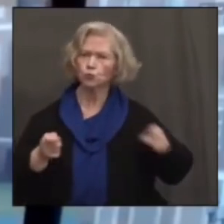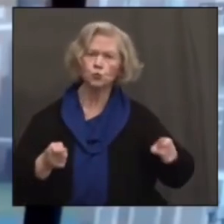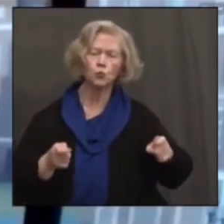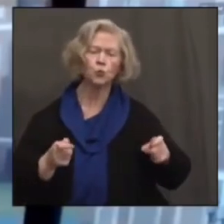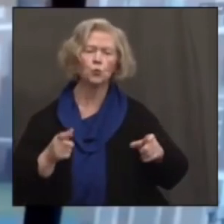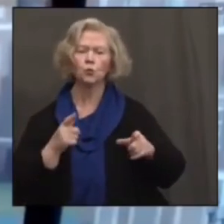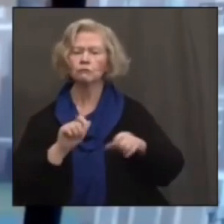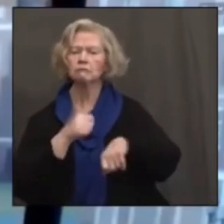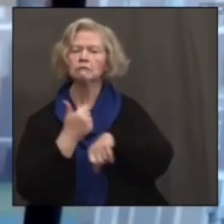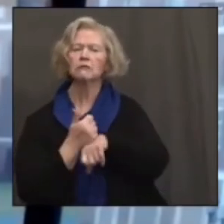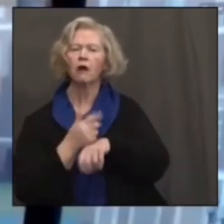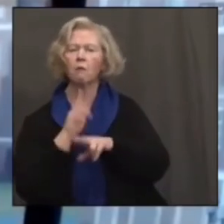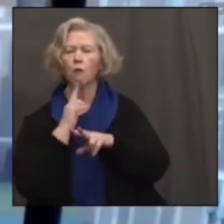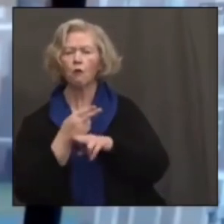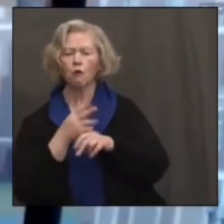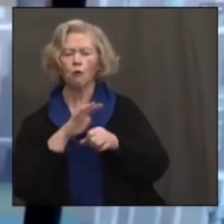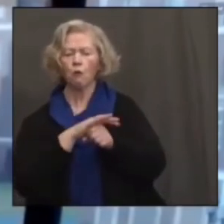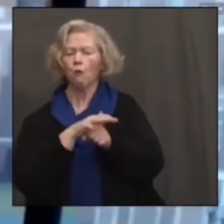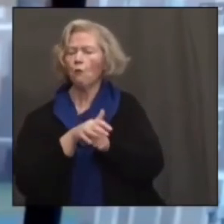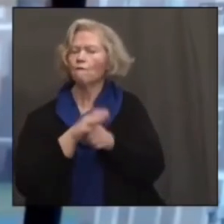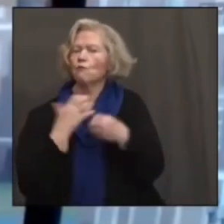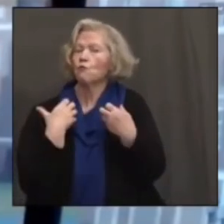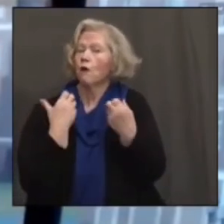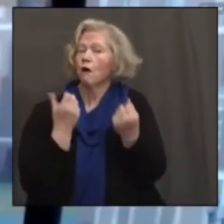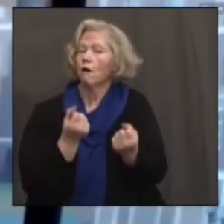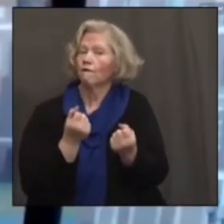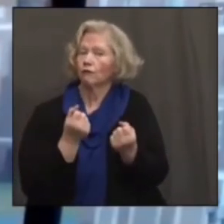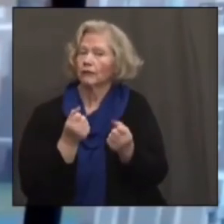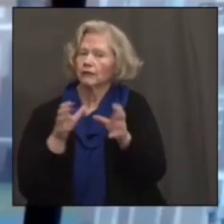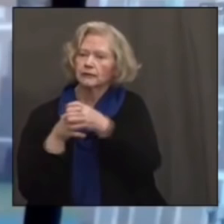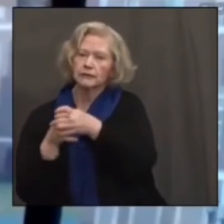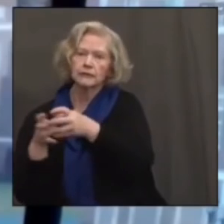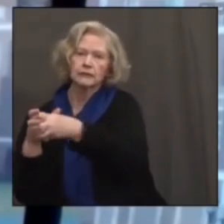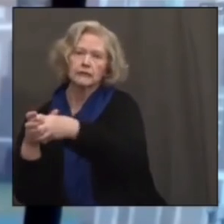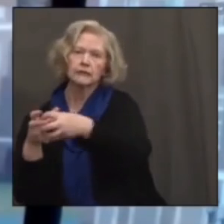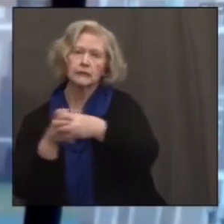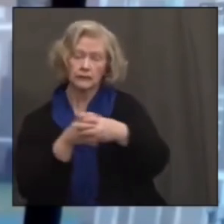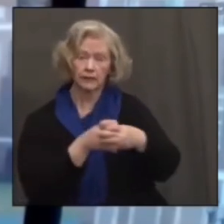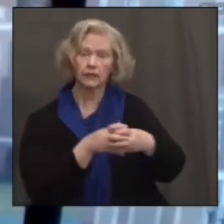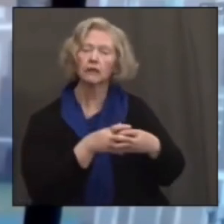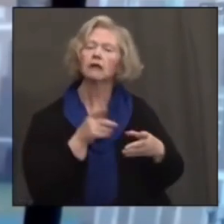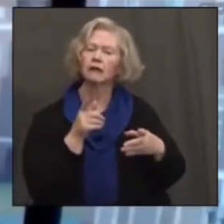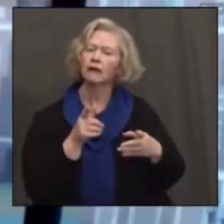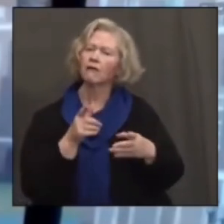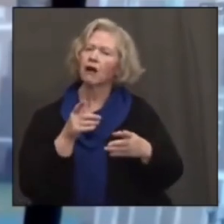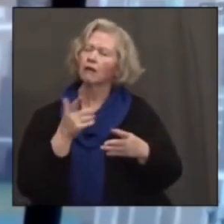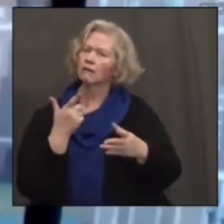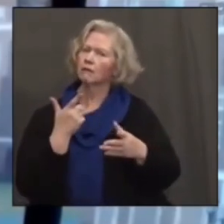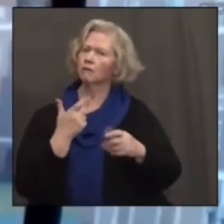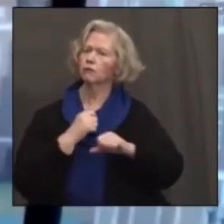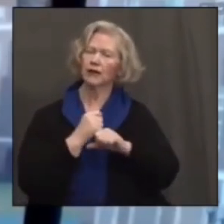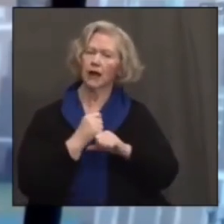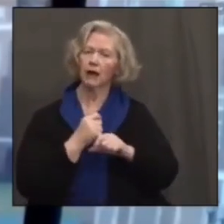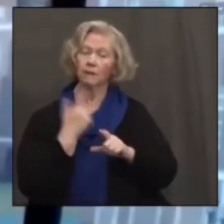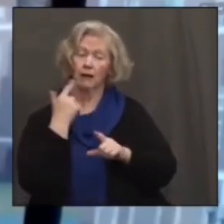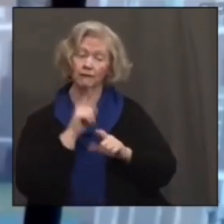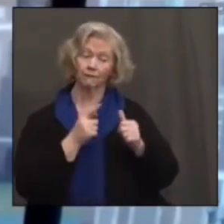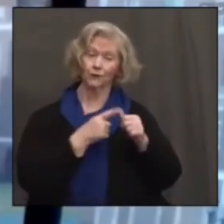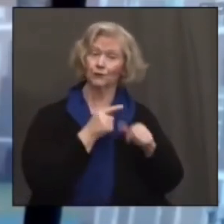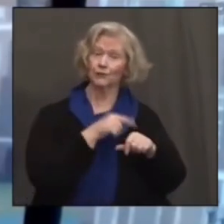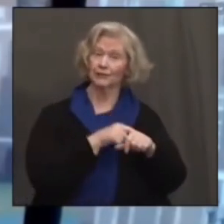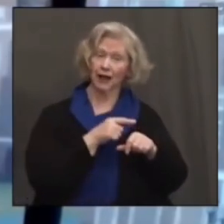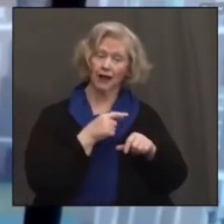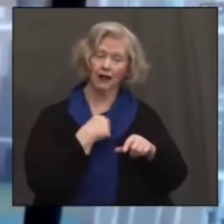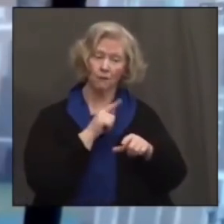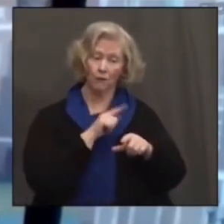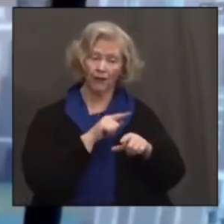that were set up throughout this state, which actually ensured that we didn't repeat what happened in the first surge when